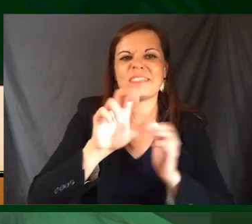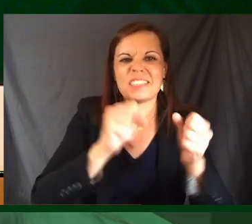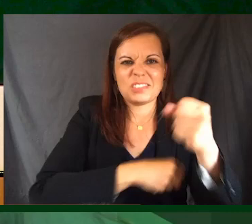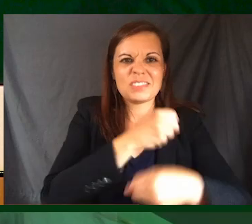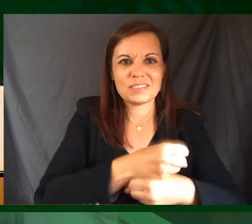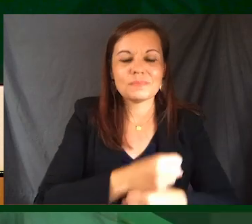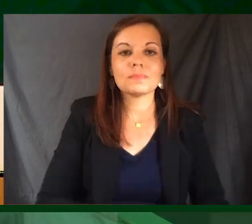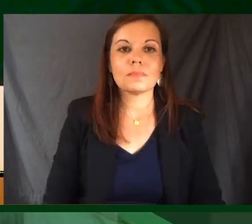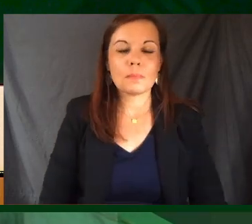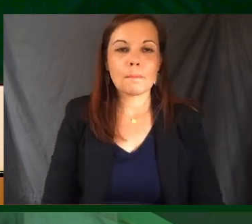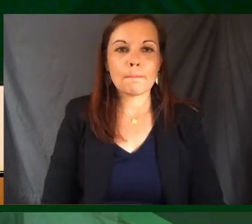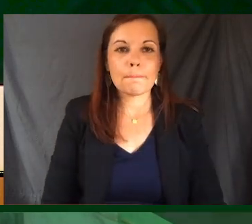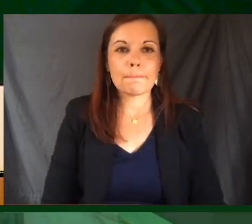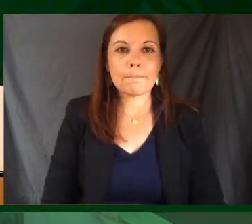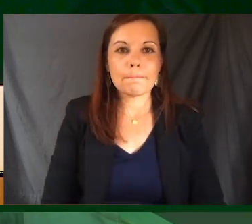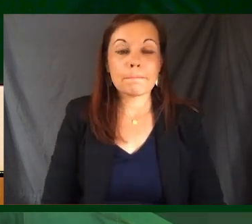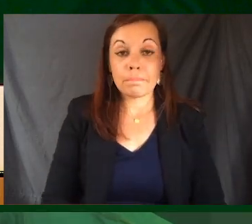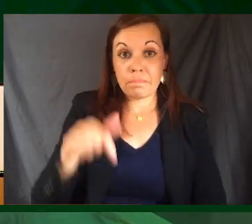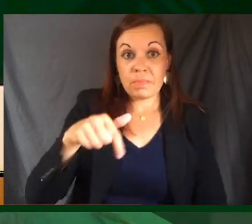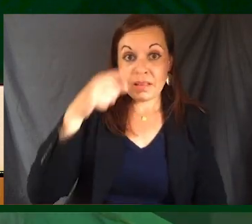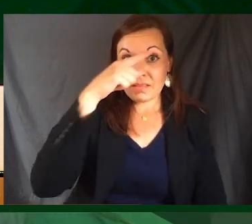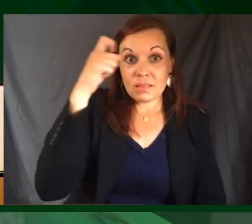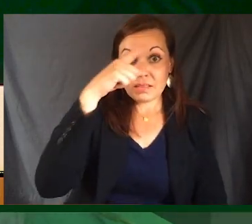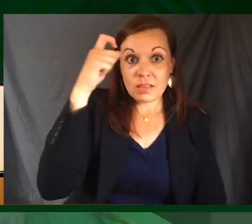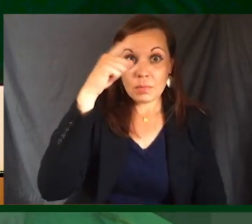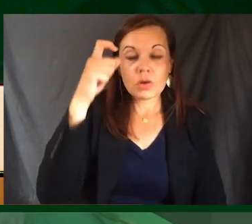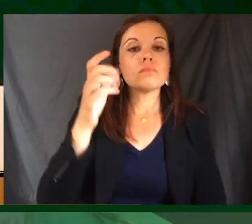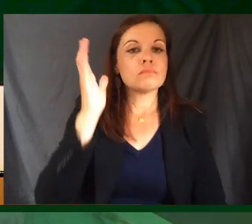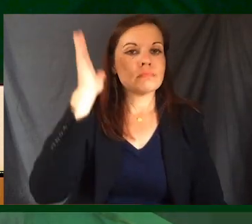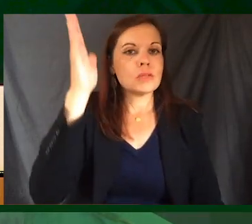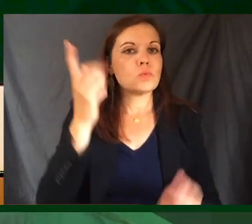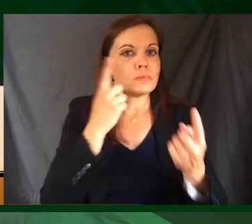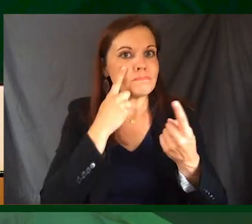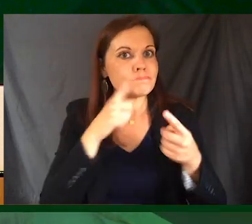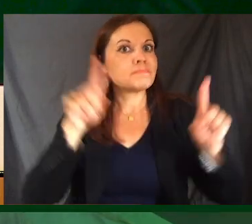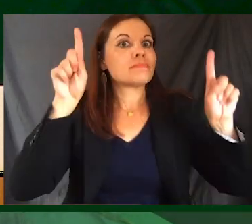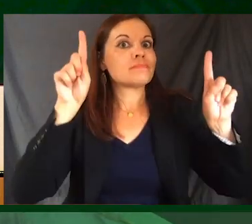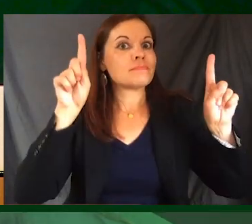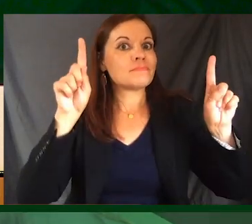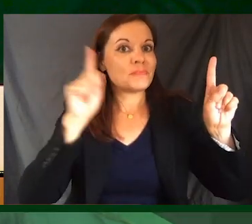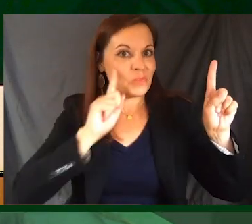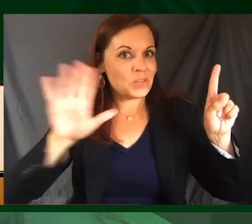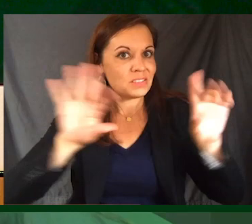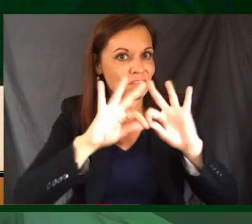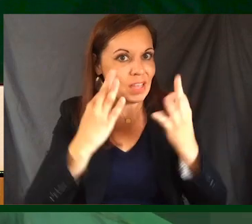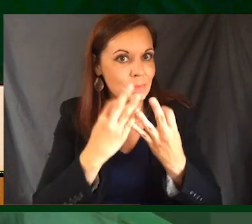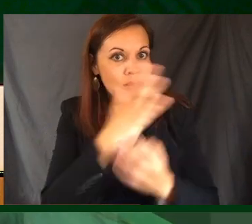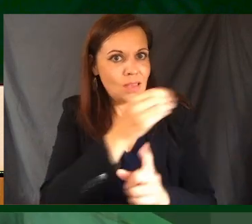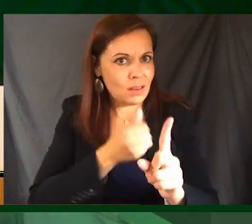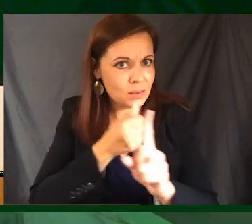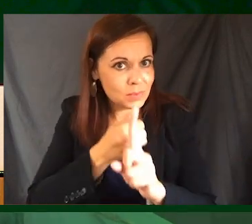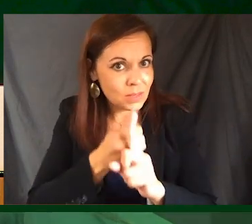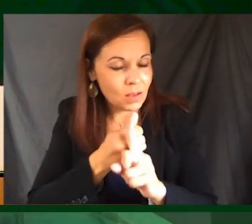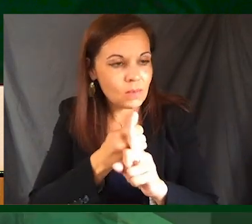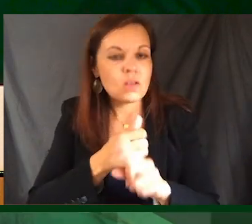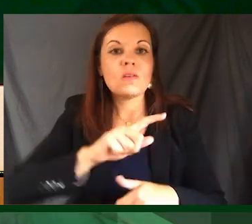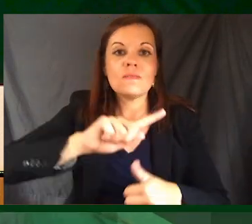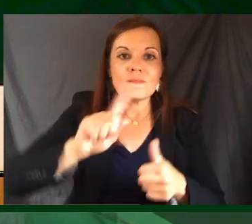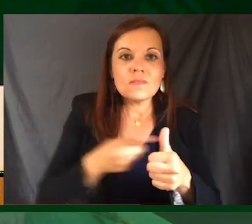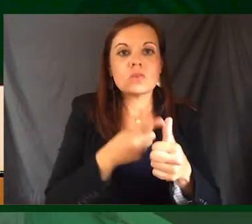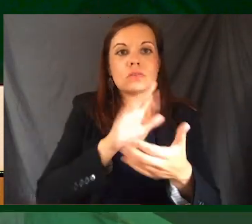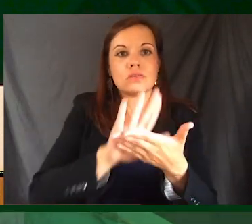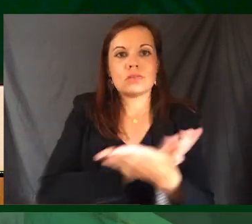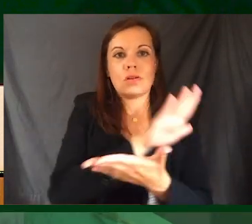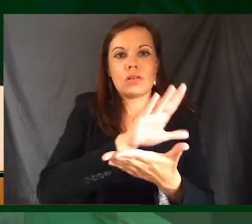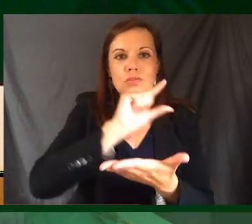This summer, he will accomplish the meaningful milestone for his family and for himself of becoming the first college